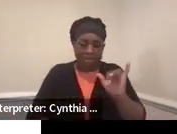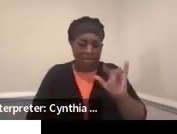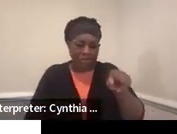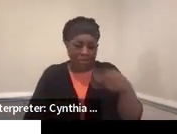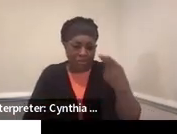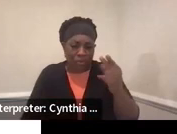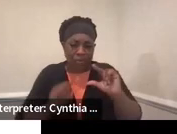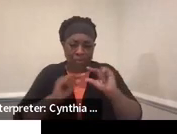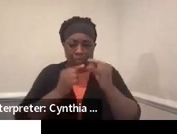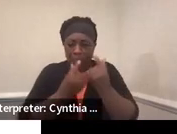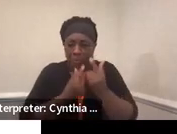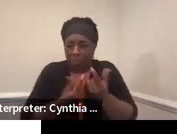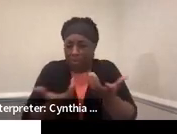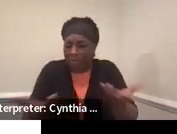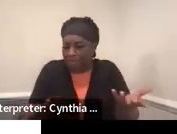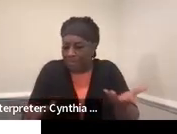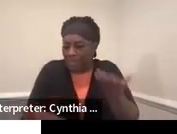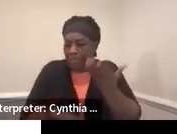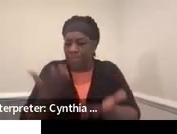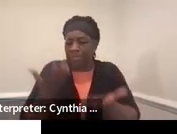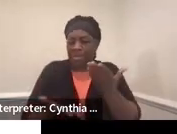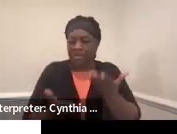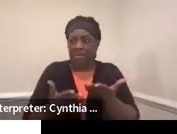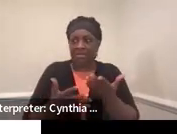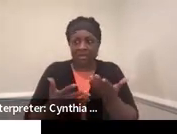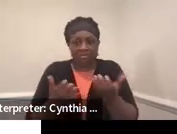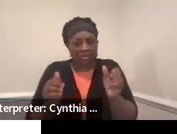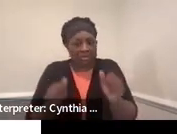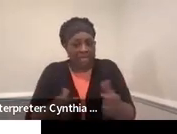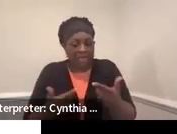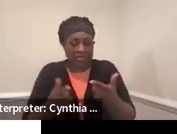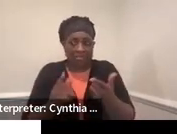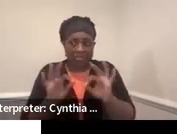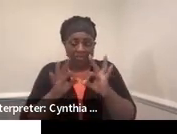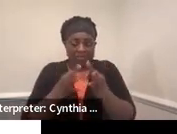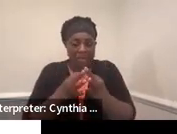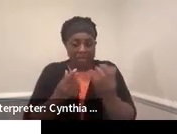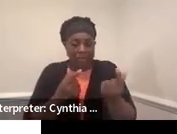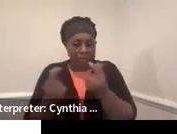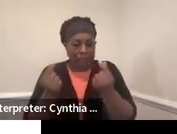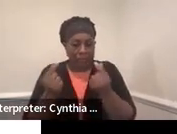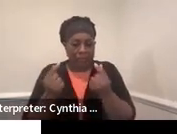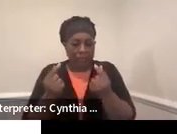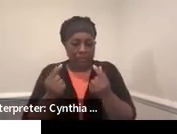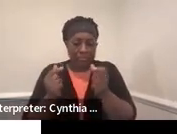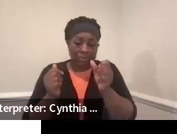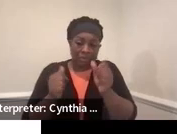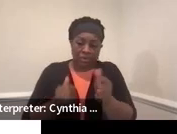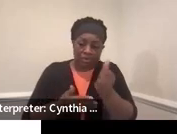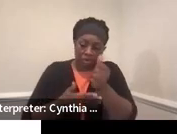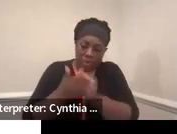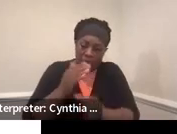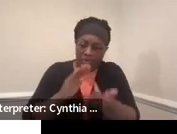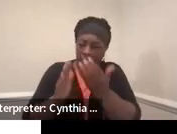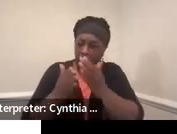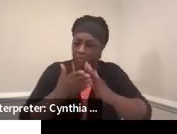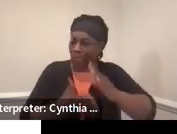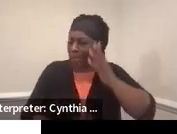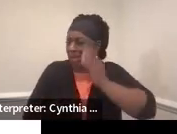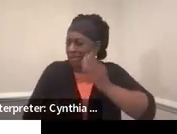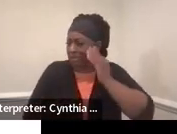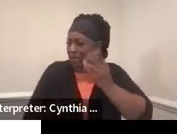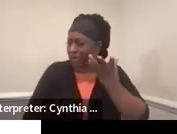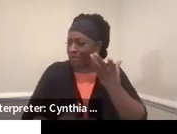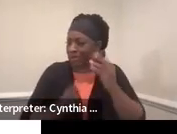goes to, you know, or things like that that the family is doing that could go under the community experience